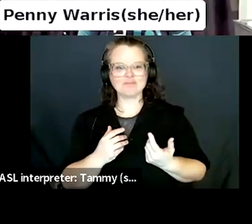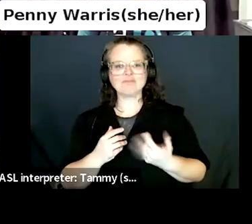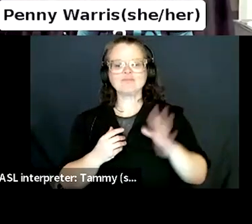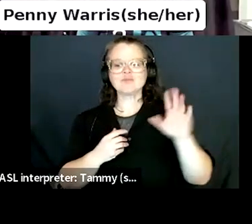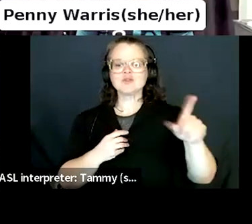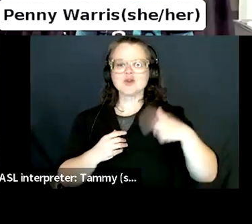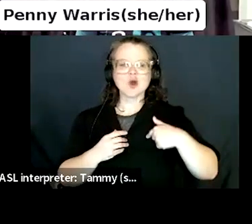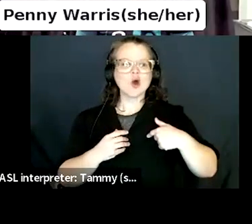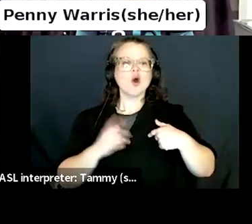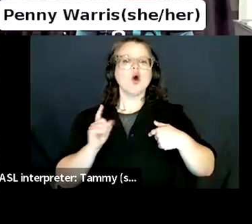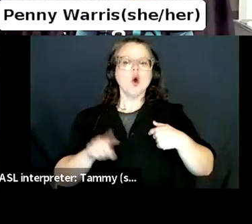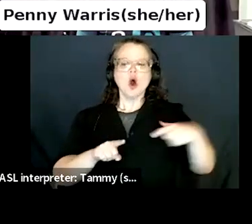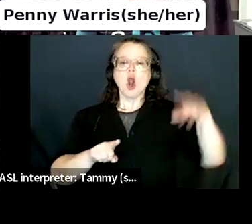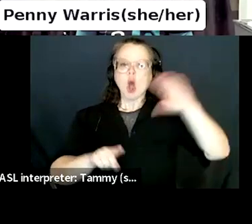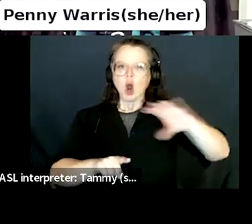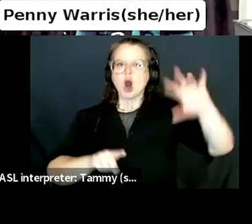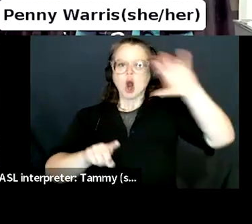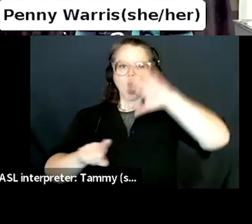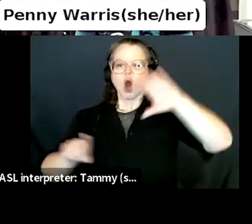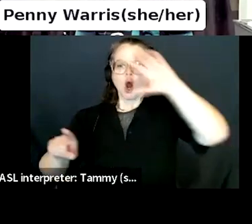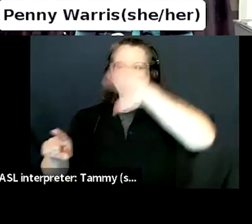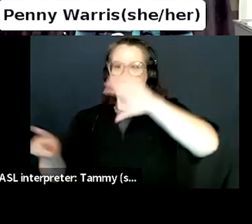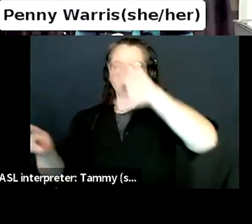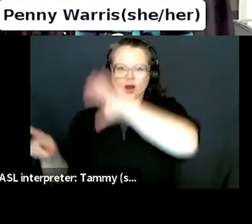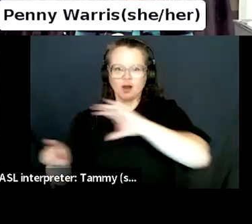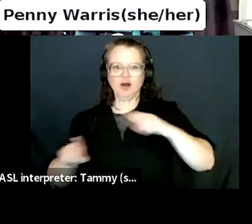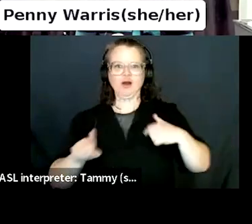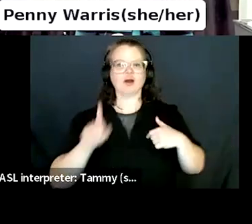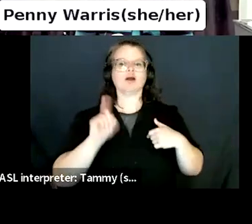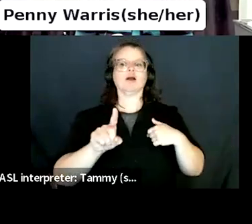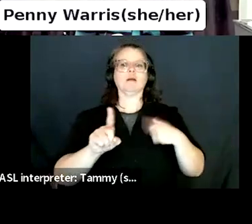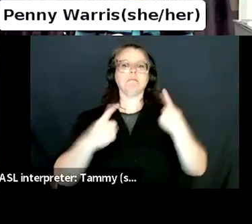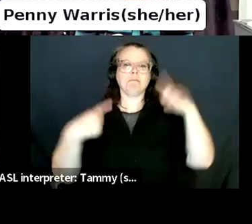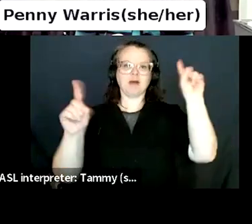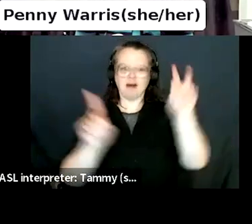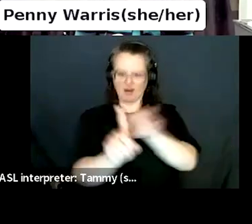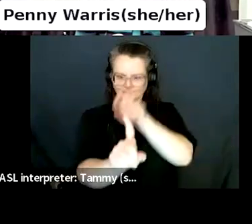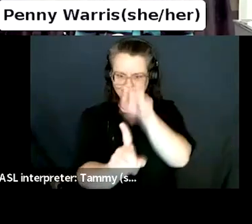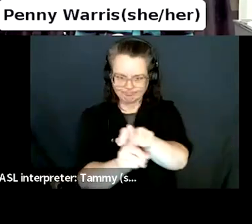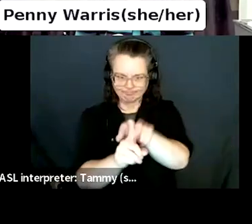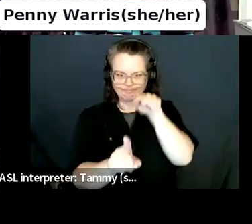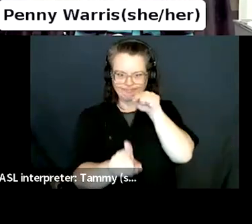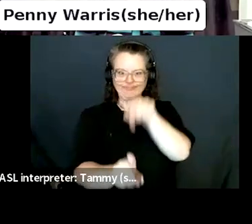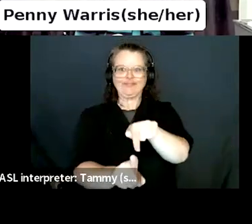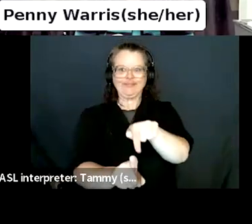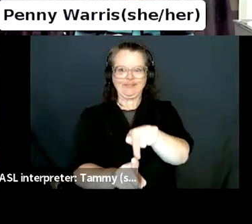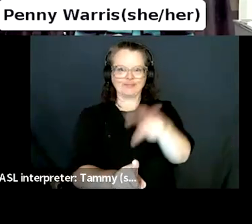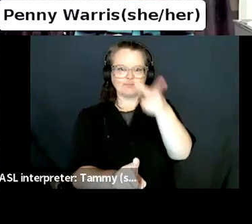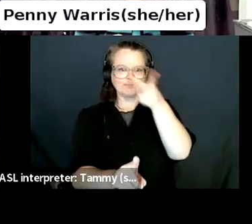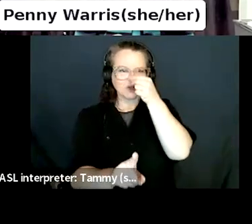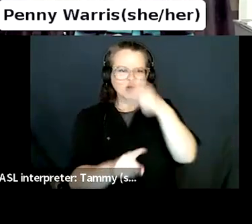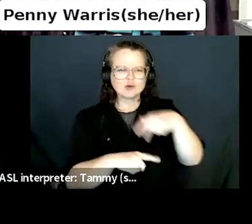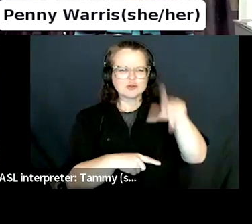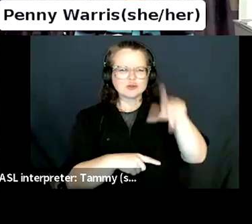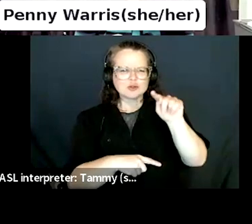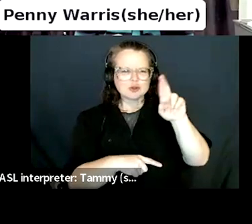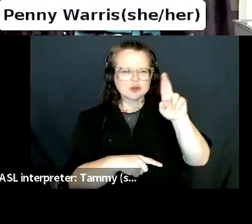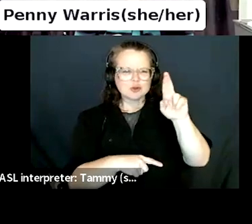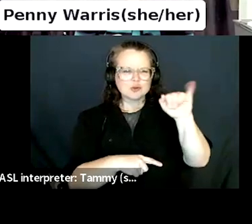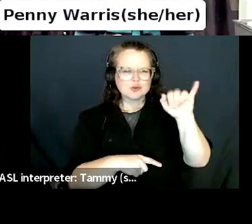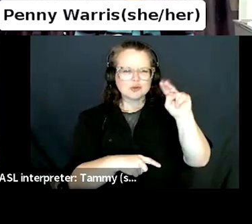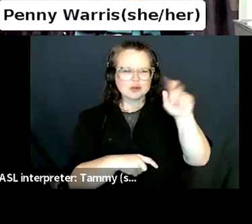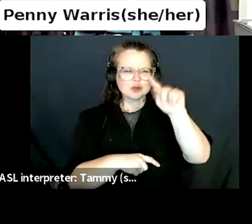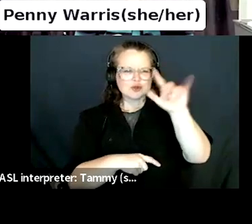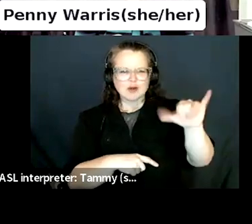Bellwoods Park in Toronto. Um, so close by other independent bookstores that I love, um, with big windows